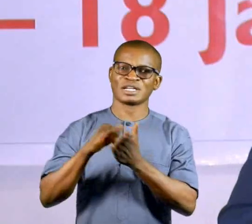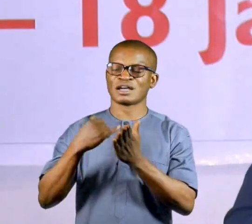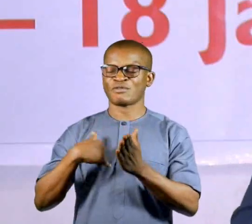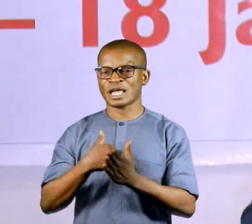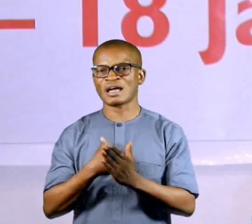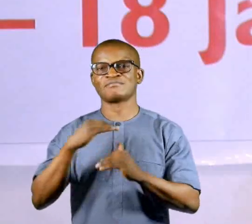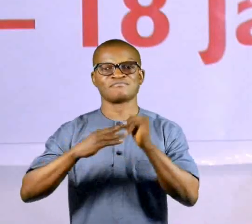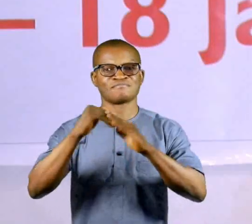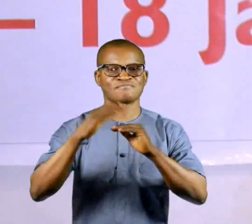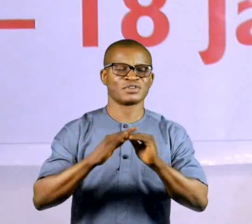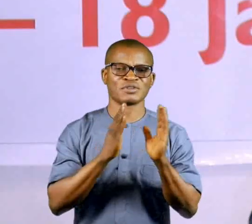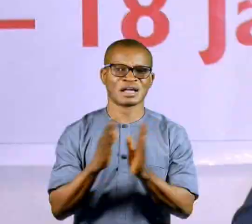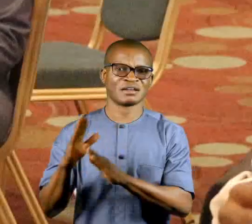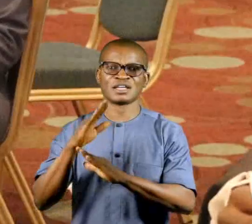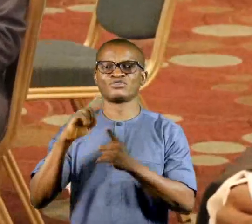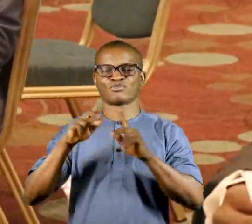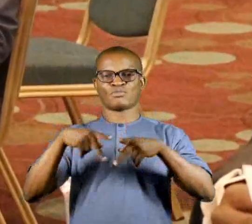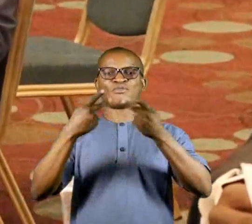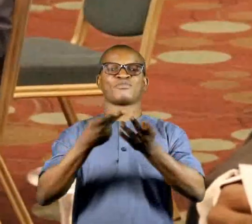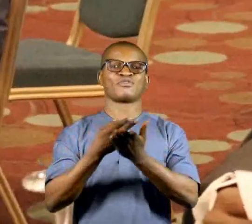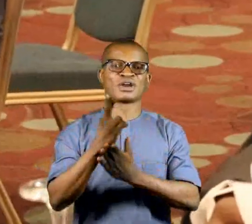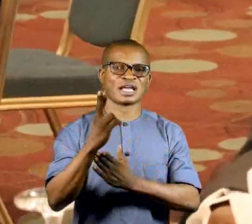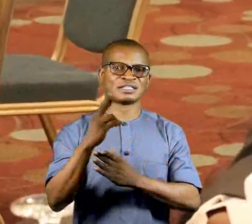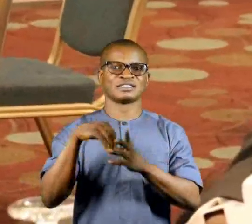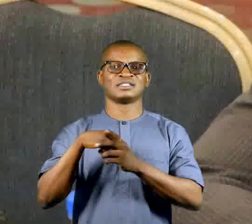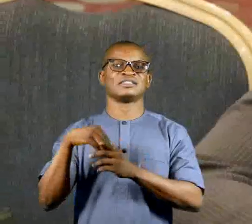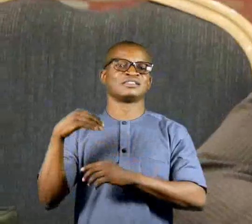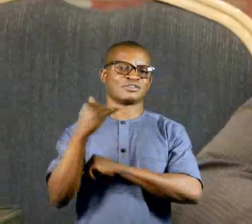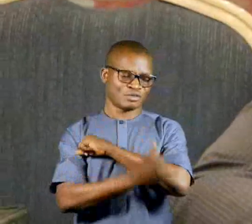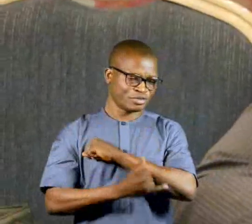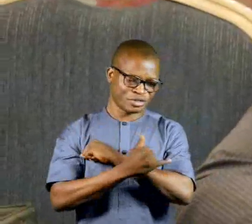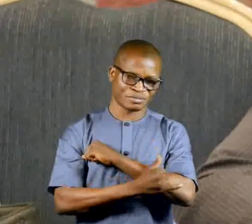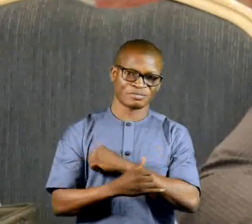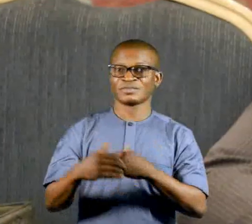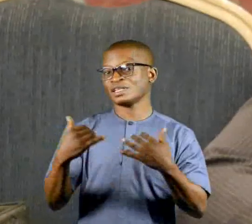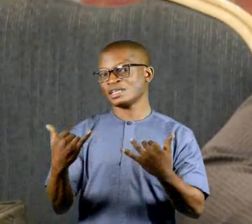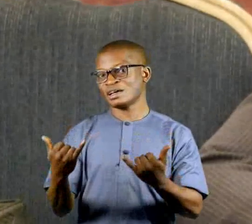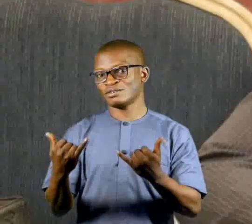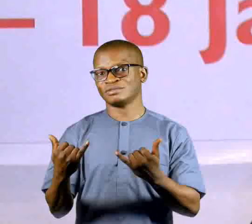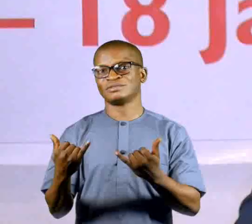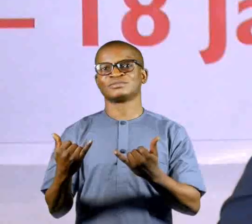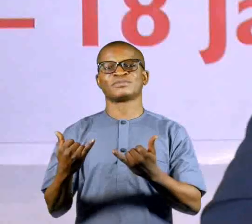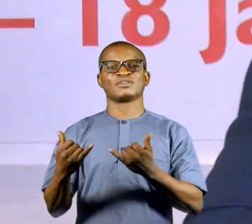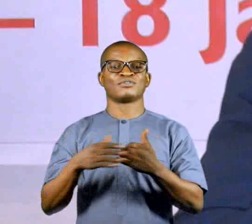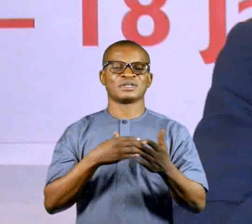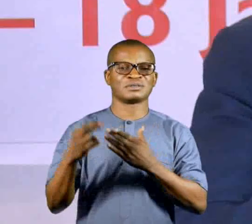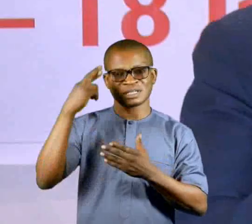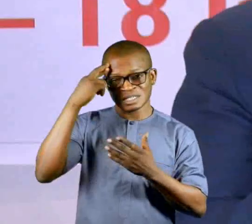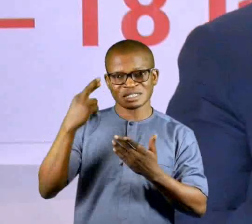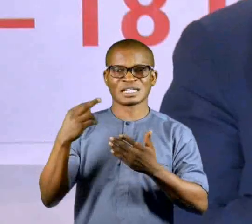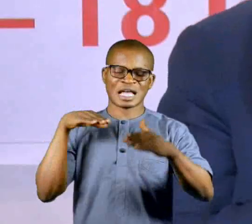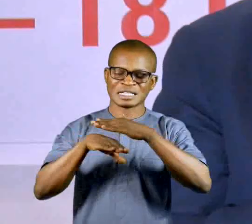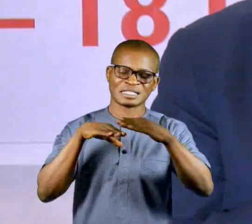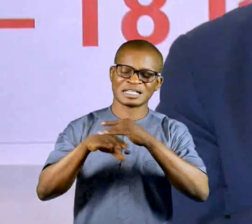have set up to strengthen and promote human rights and justice in the country. Now, from a UN perspective, we think that